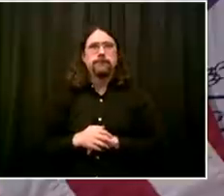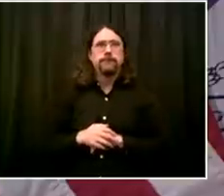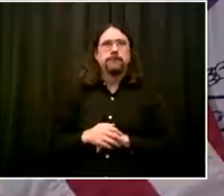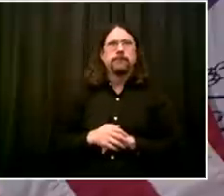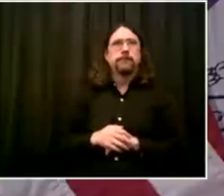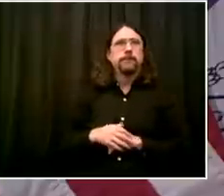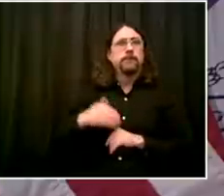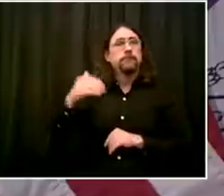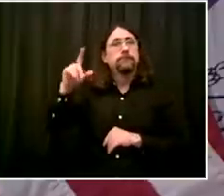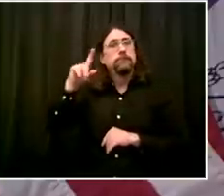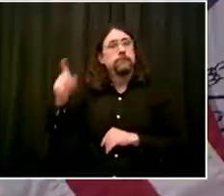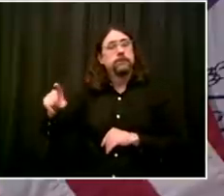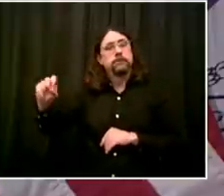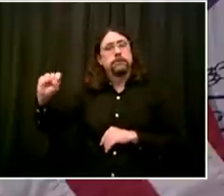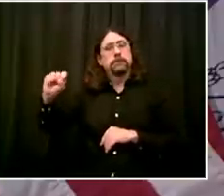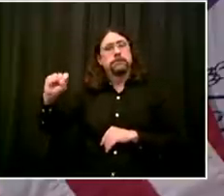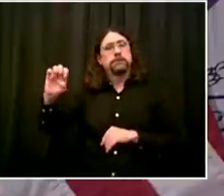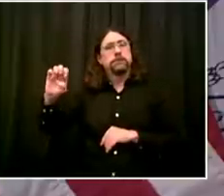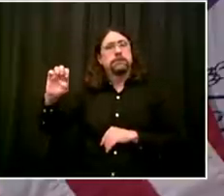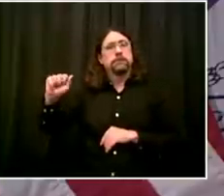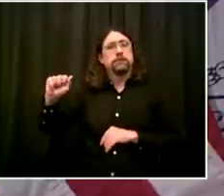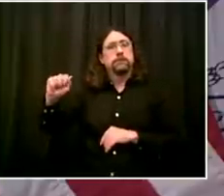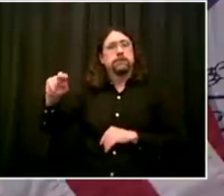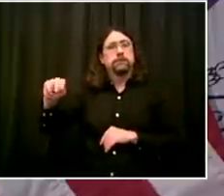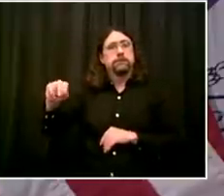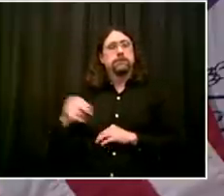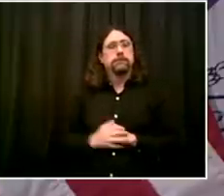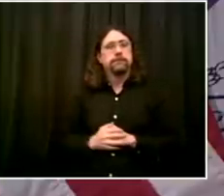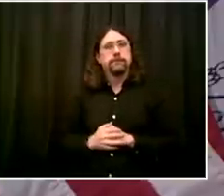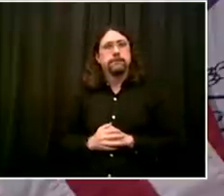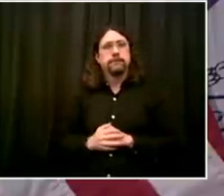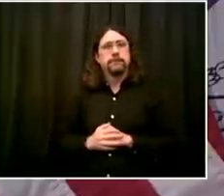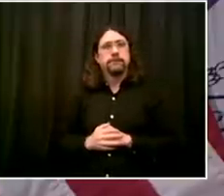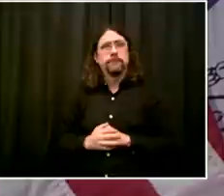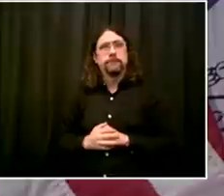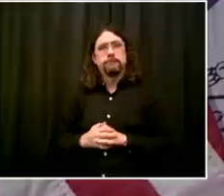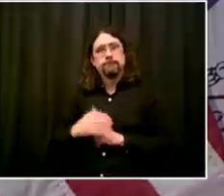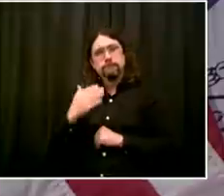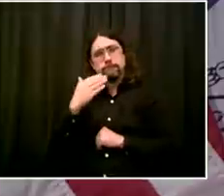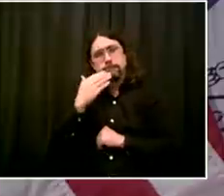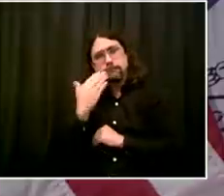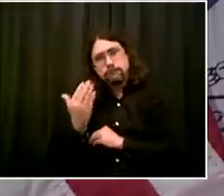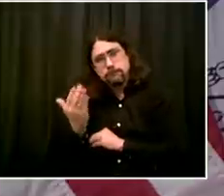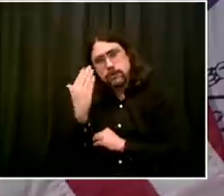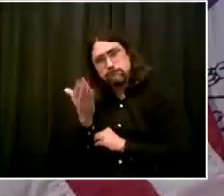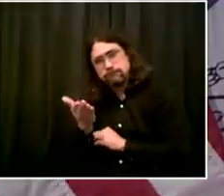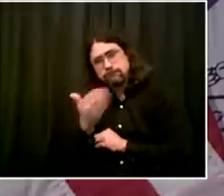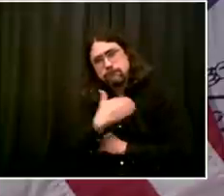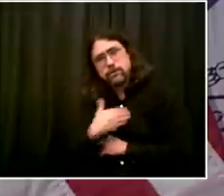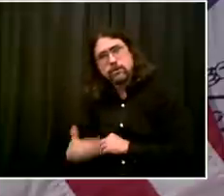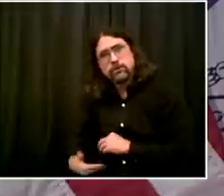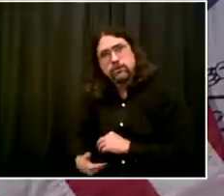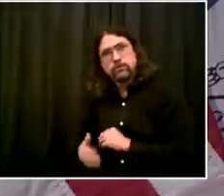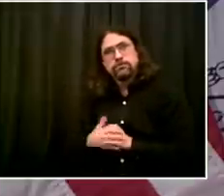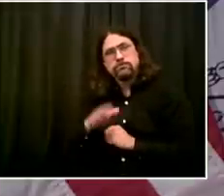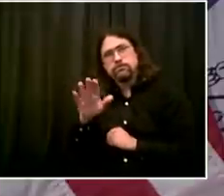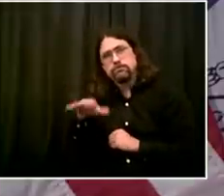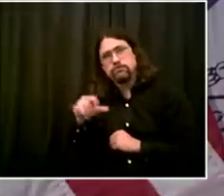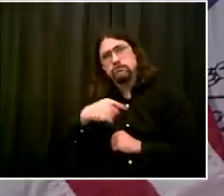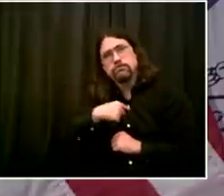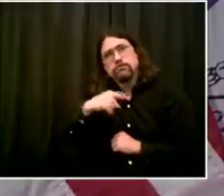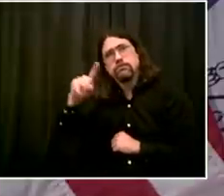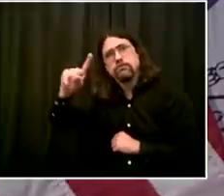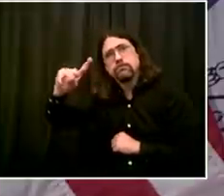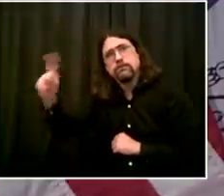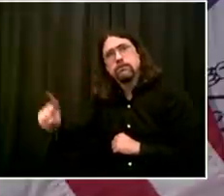the surge in applications for benefits administered by HRA. Can you say how many applications